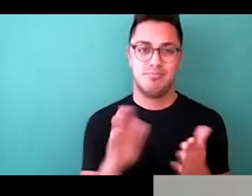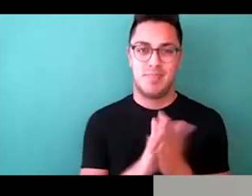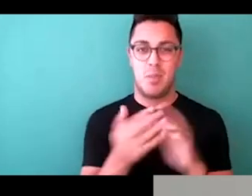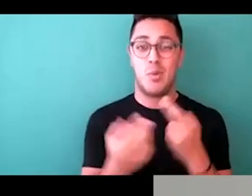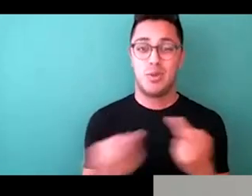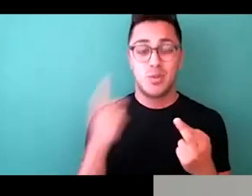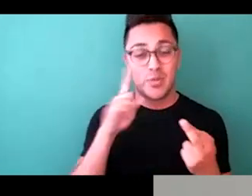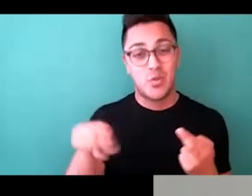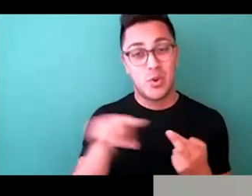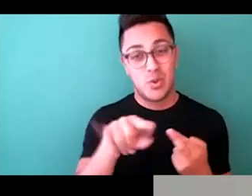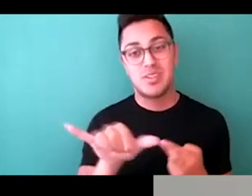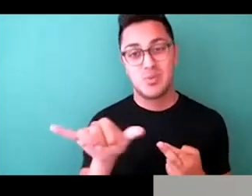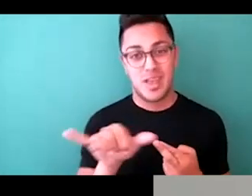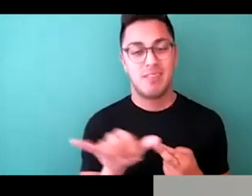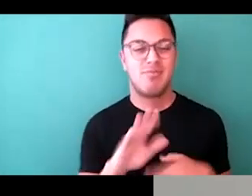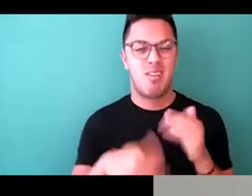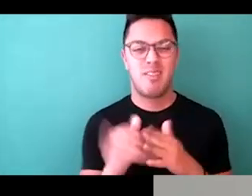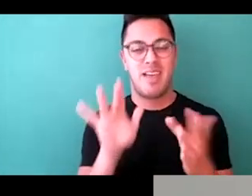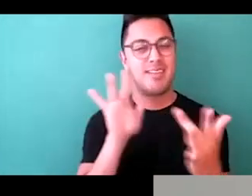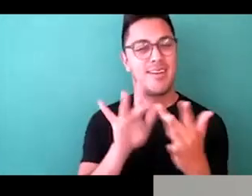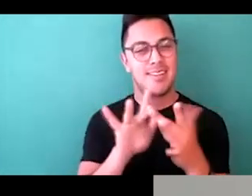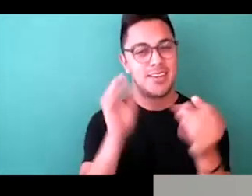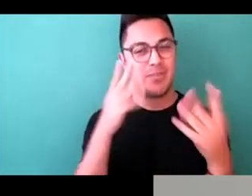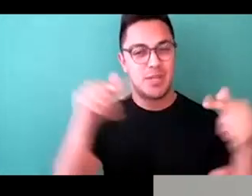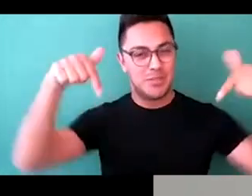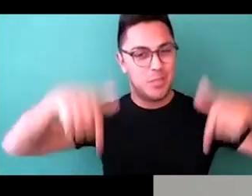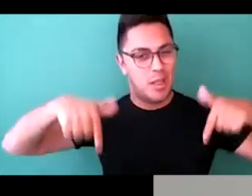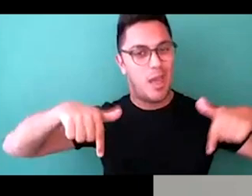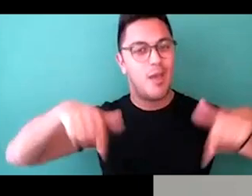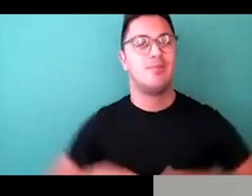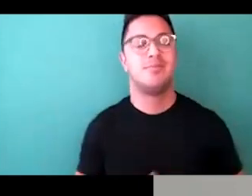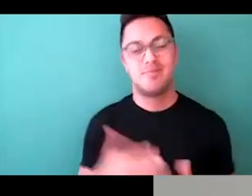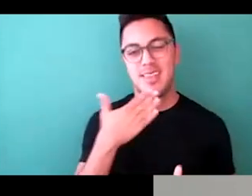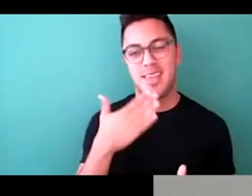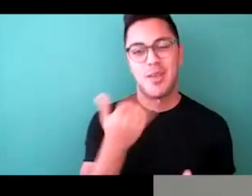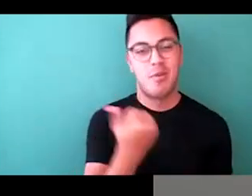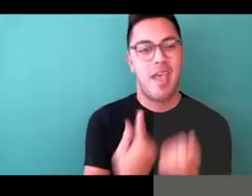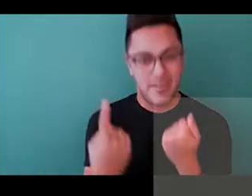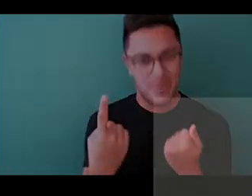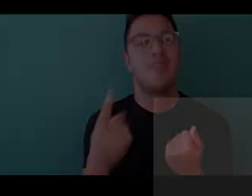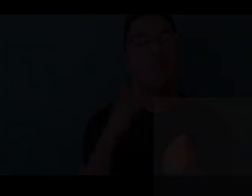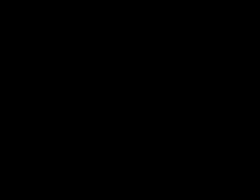And all that contact information is below. And thank you to everyone today for joining us.